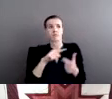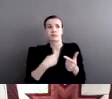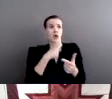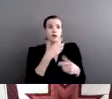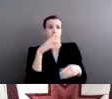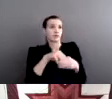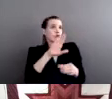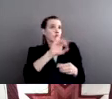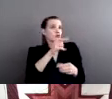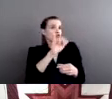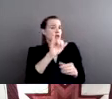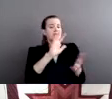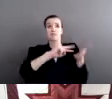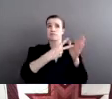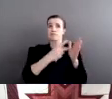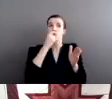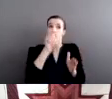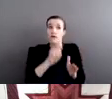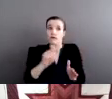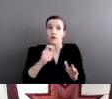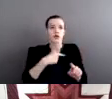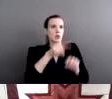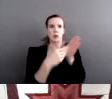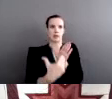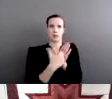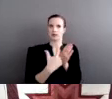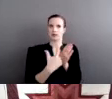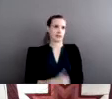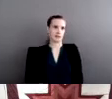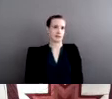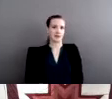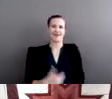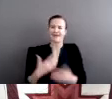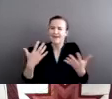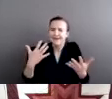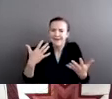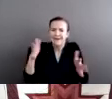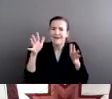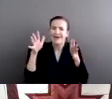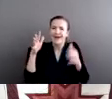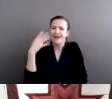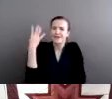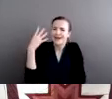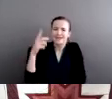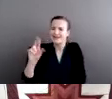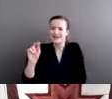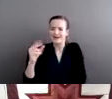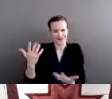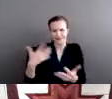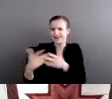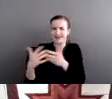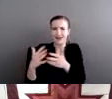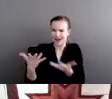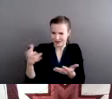you should not be able to prosecute me. It really sounds ludicrous in any other context. But